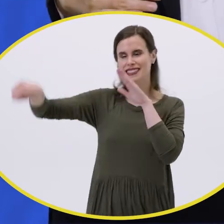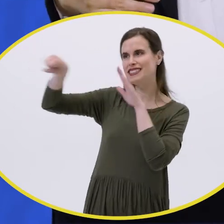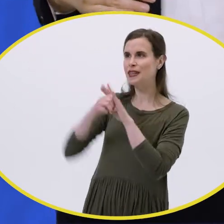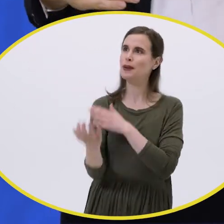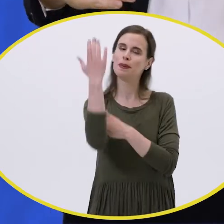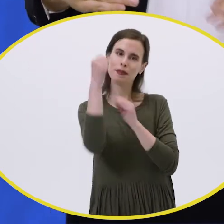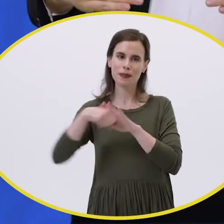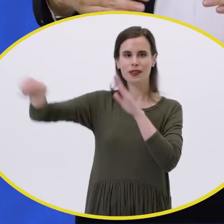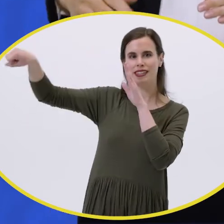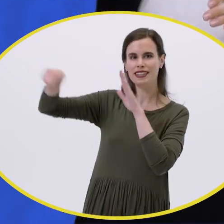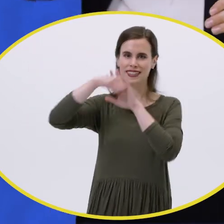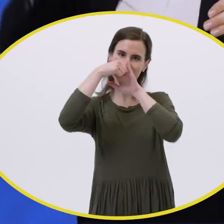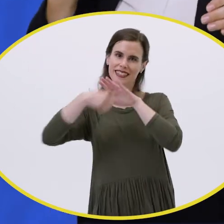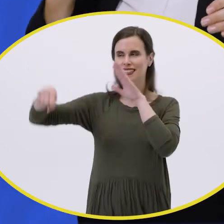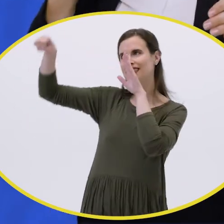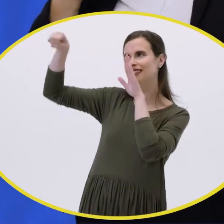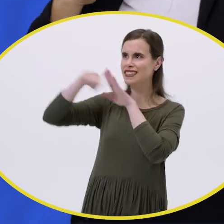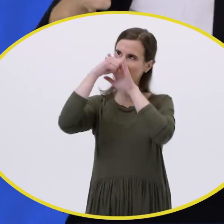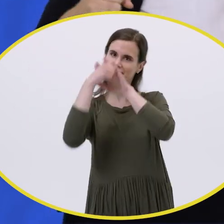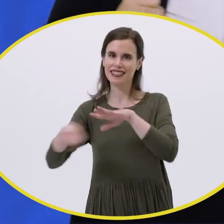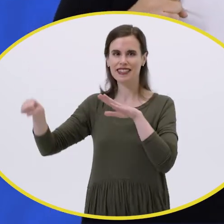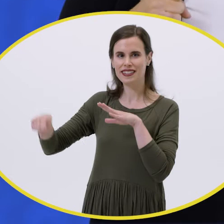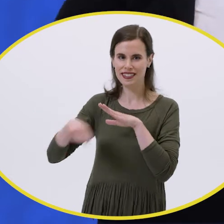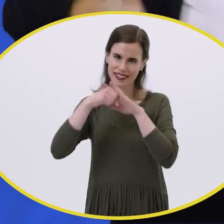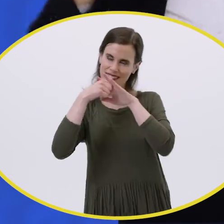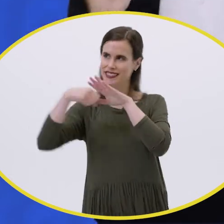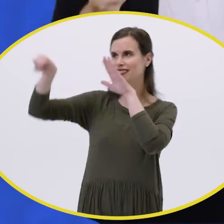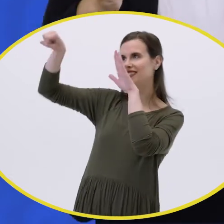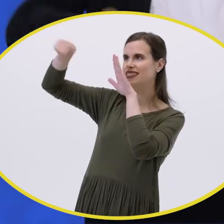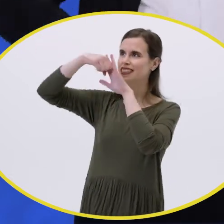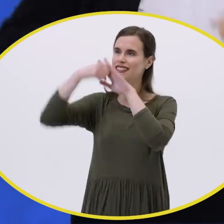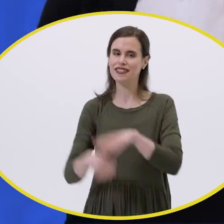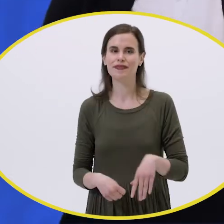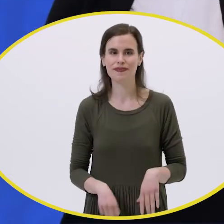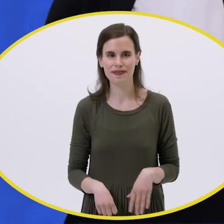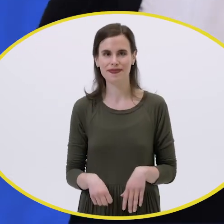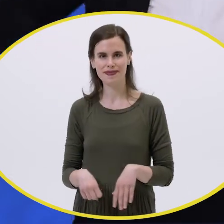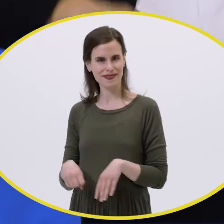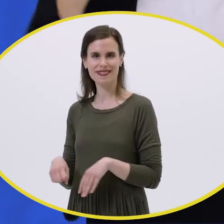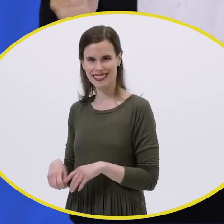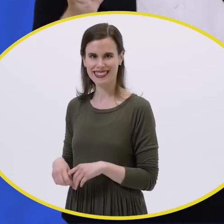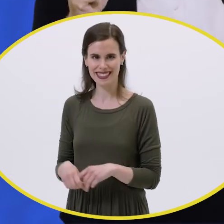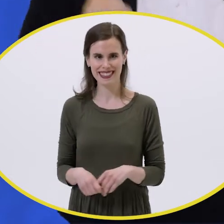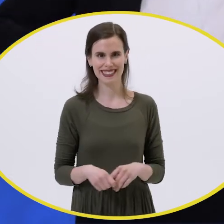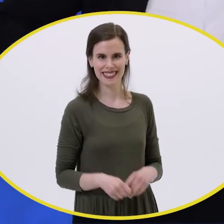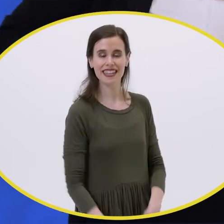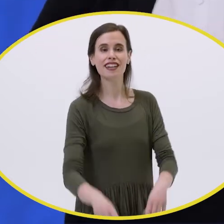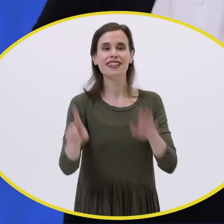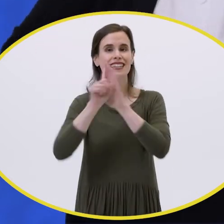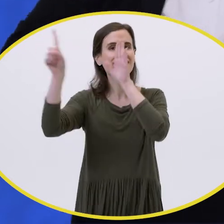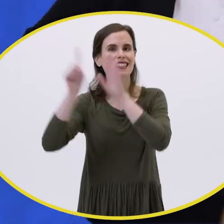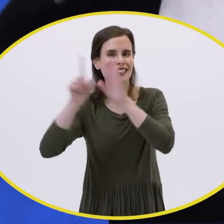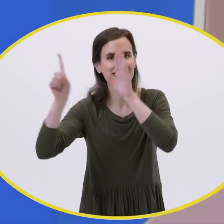Brother John Brother John Morning bells are ringing Morning bells